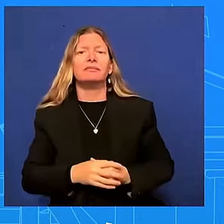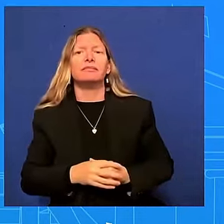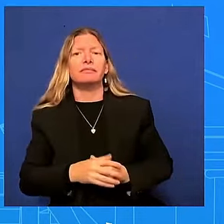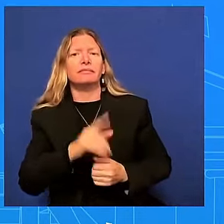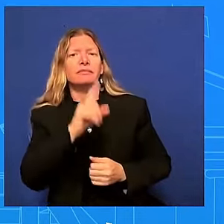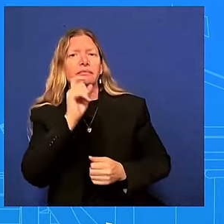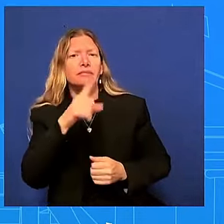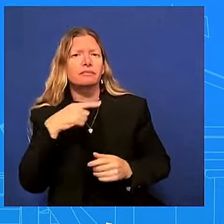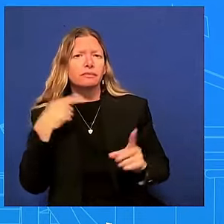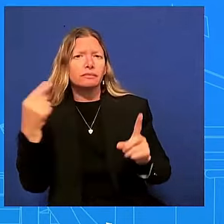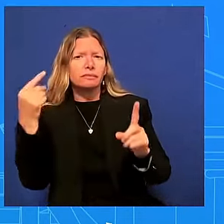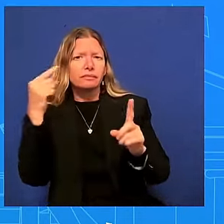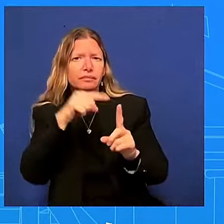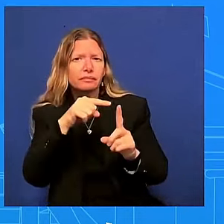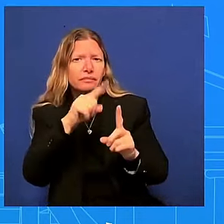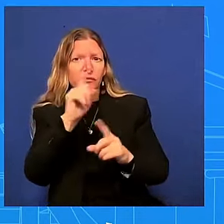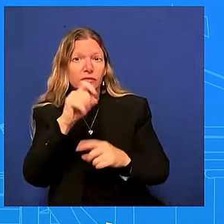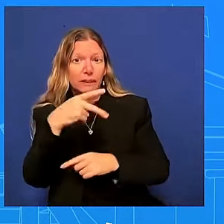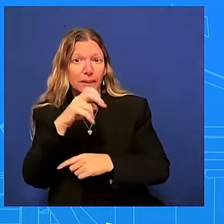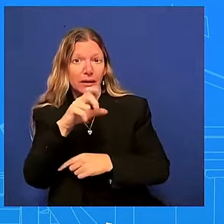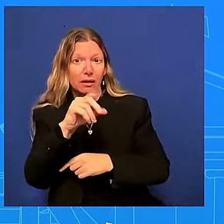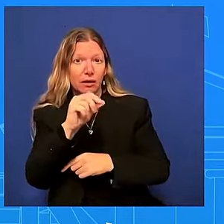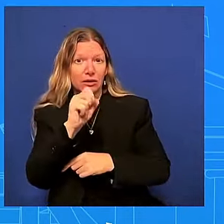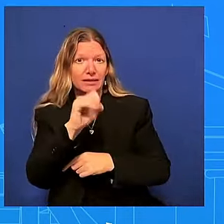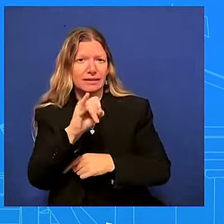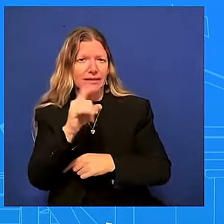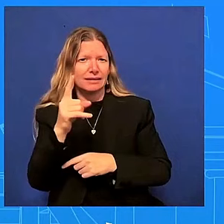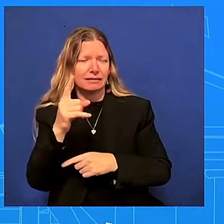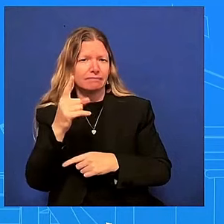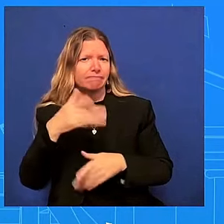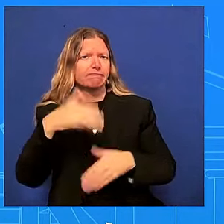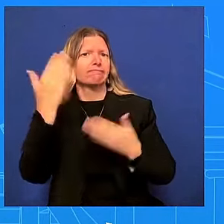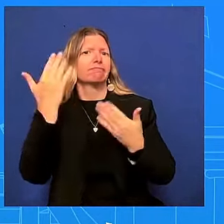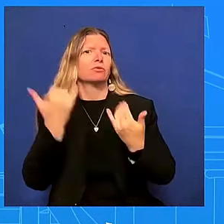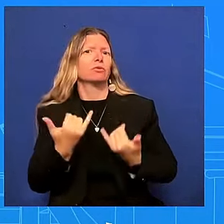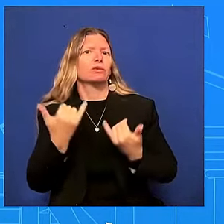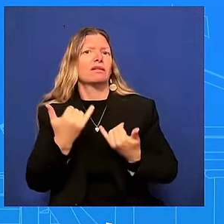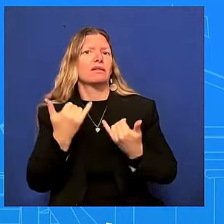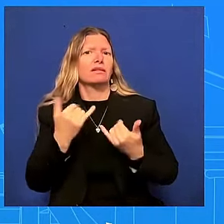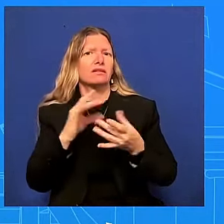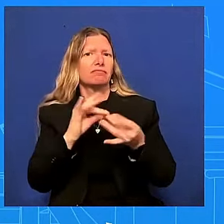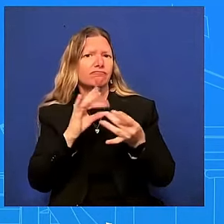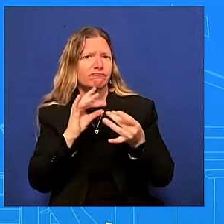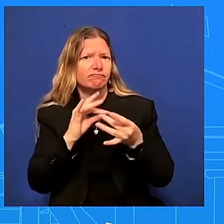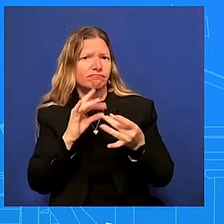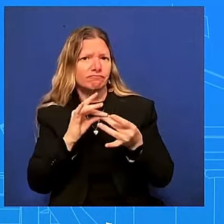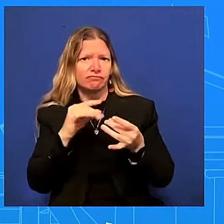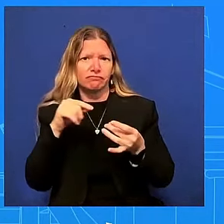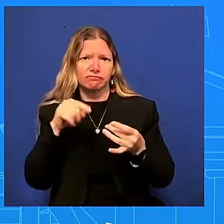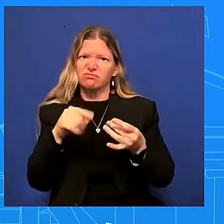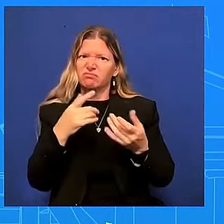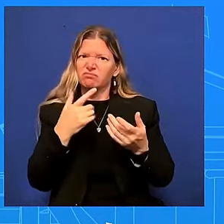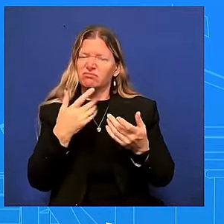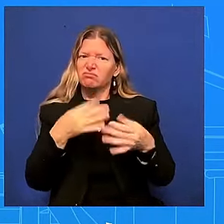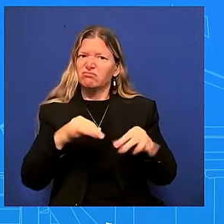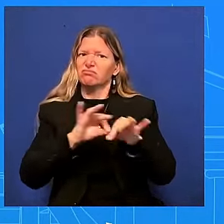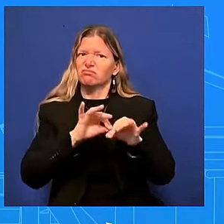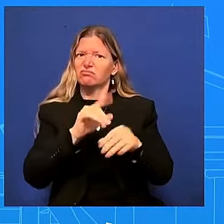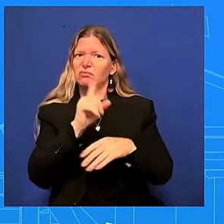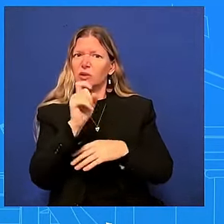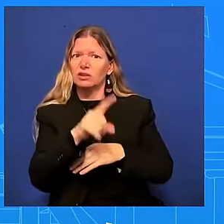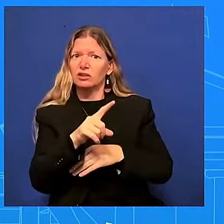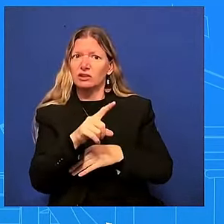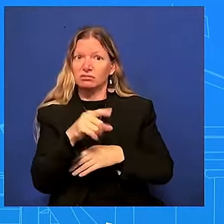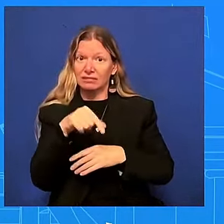said it's a legitimate question to ask if this is an episode or is this is a condition which one is it